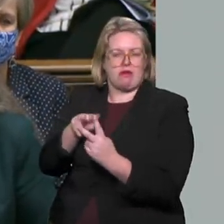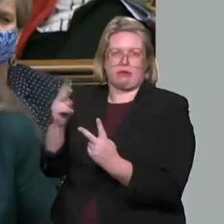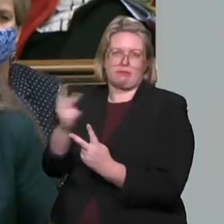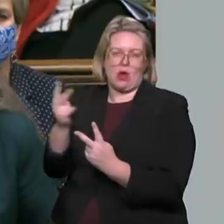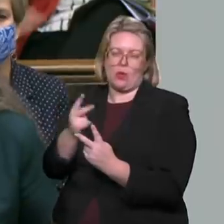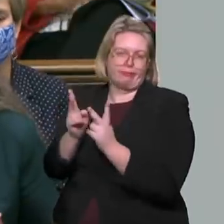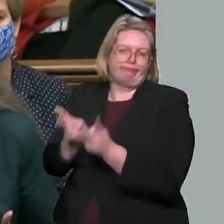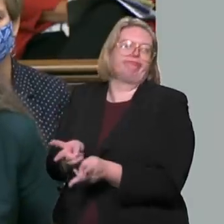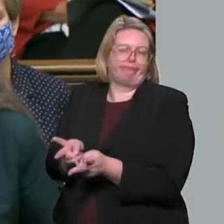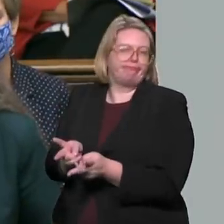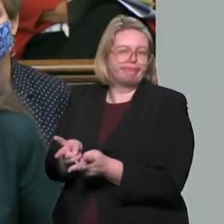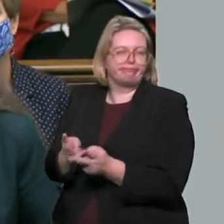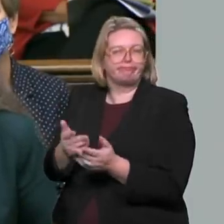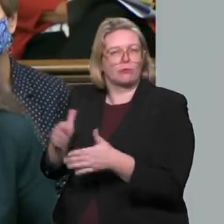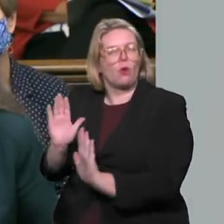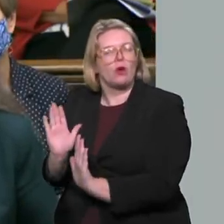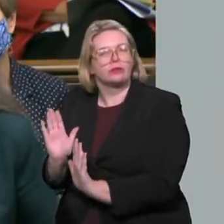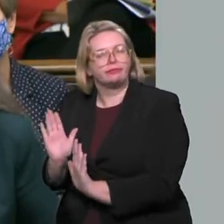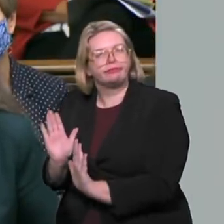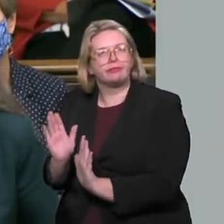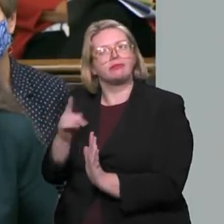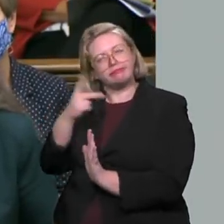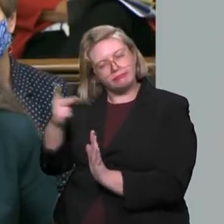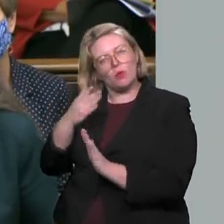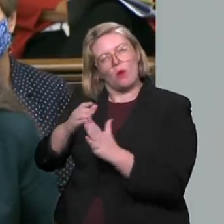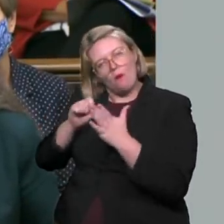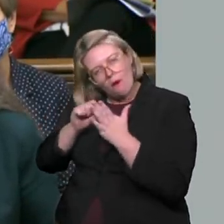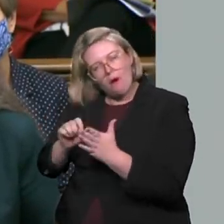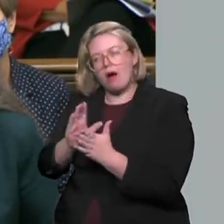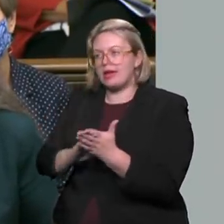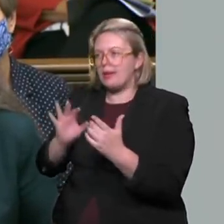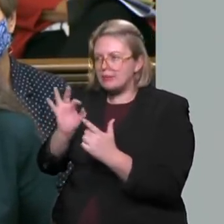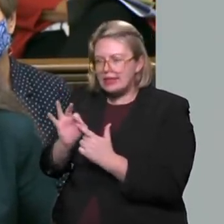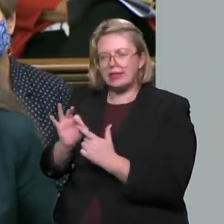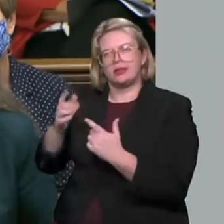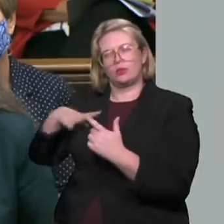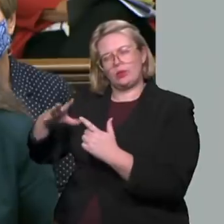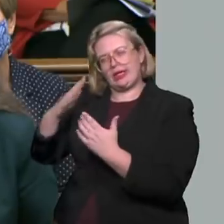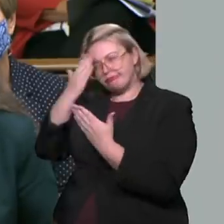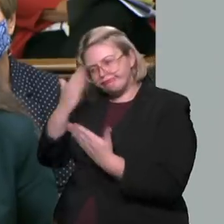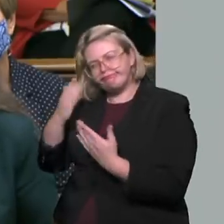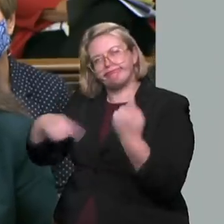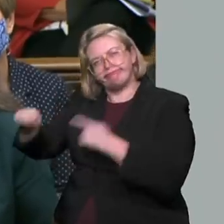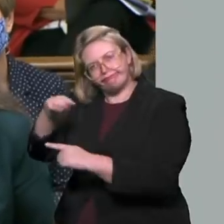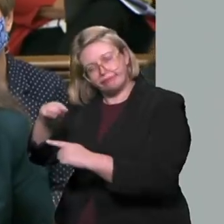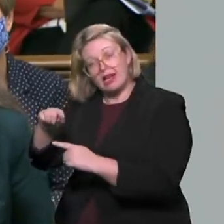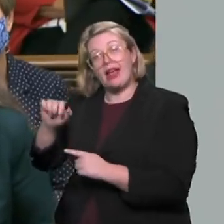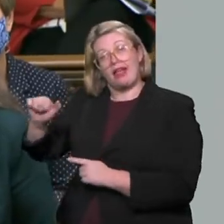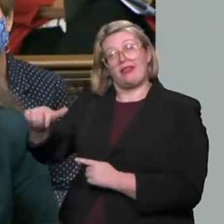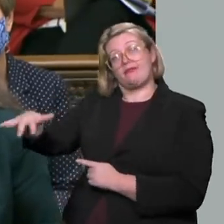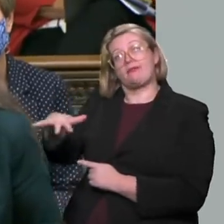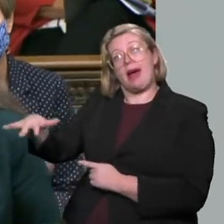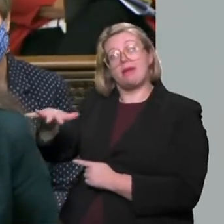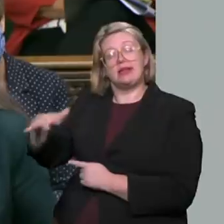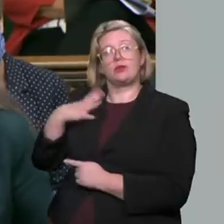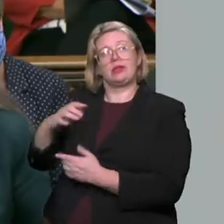well. As we offer our heartfelt love and prayers to their families, their families have offered us a new path to a new